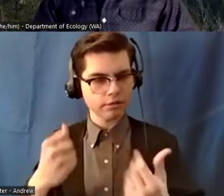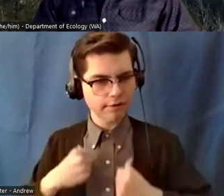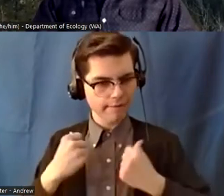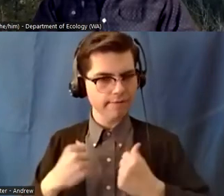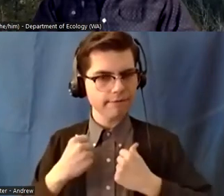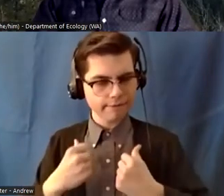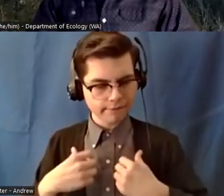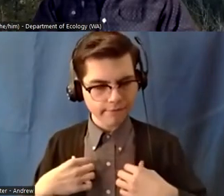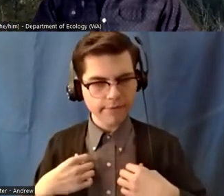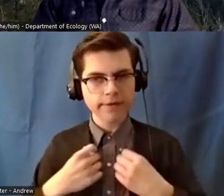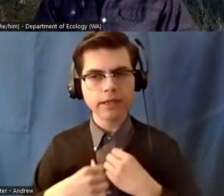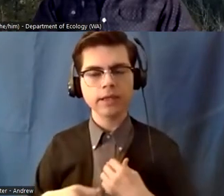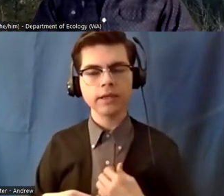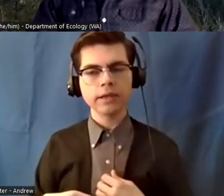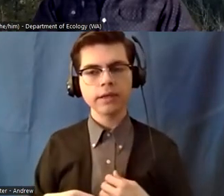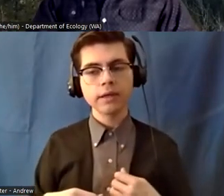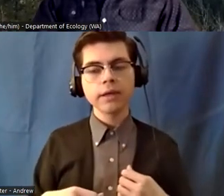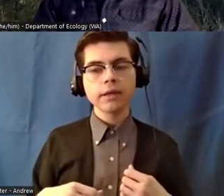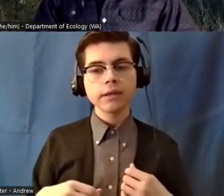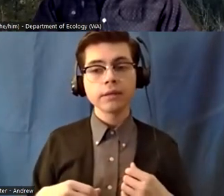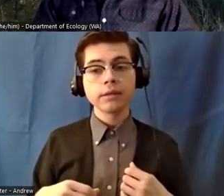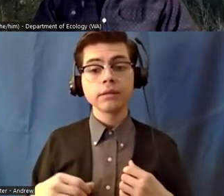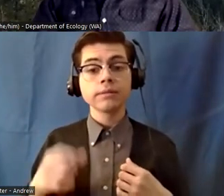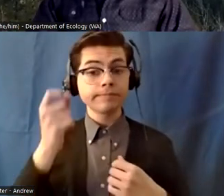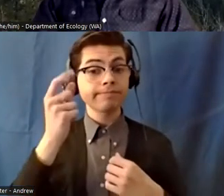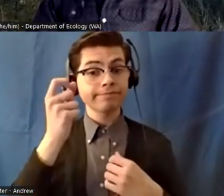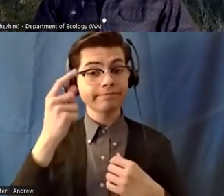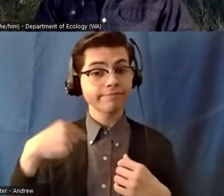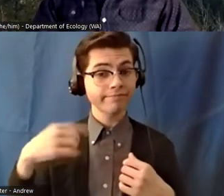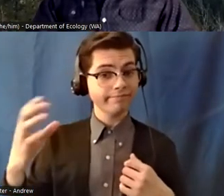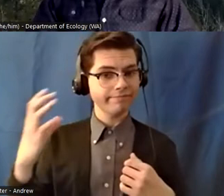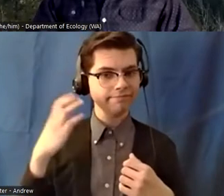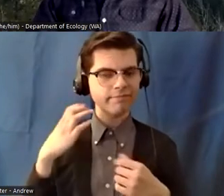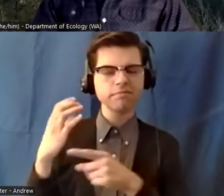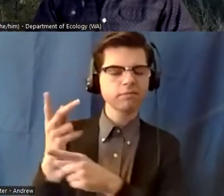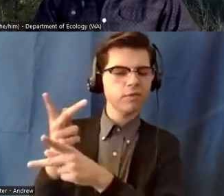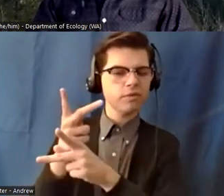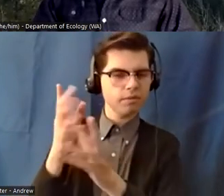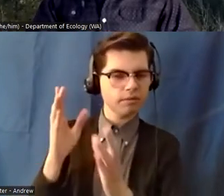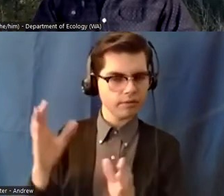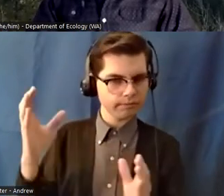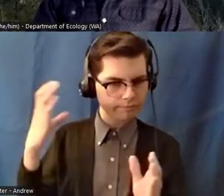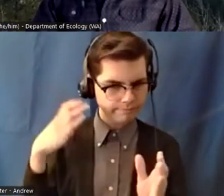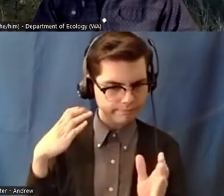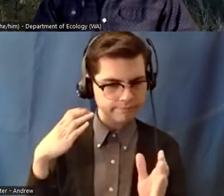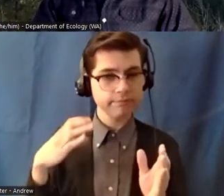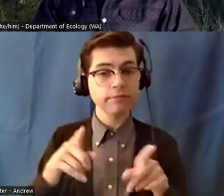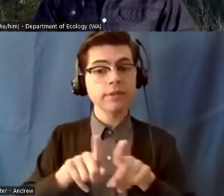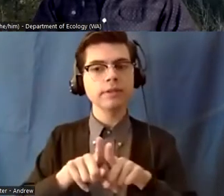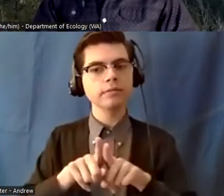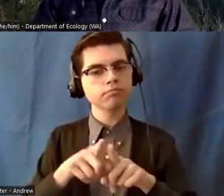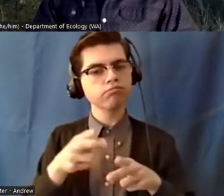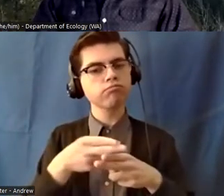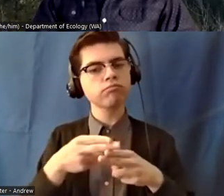when i i was tasked by my superintendent as the acting chief for the whole division